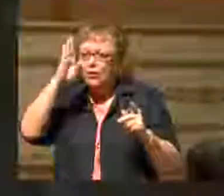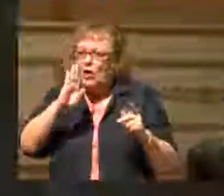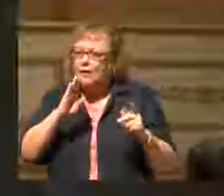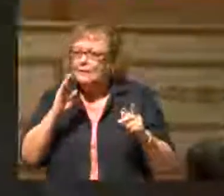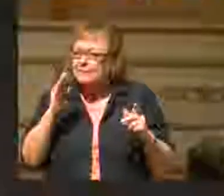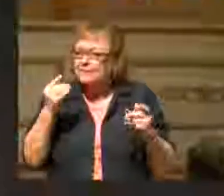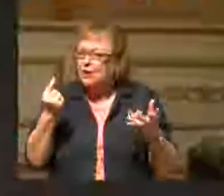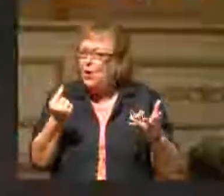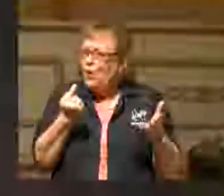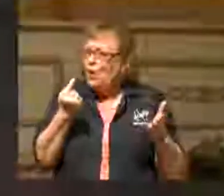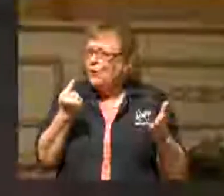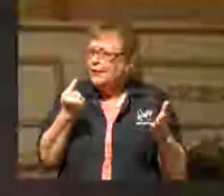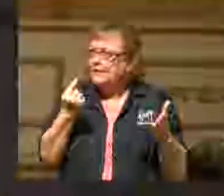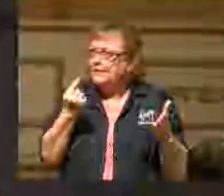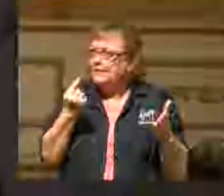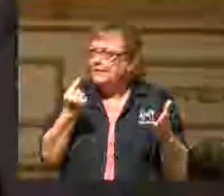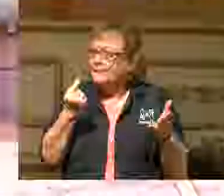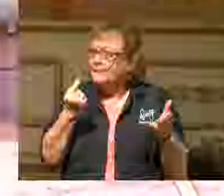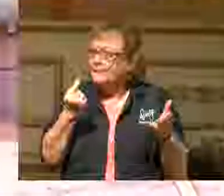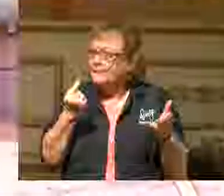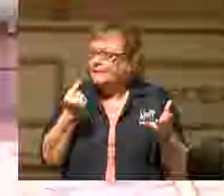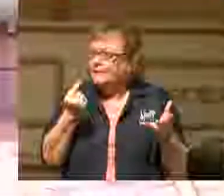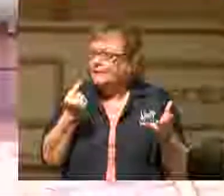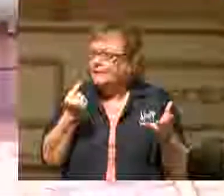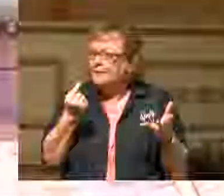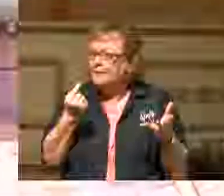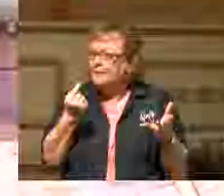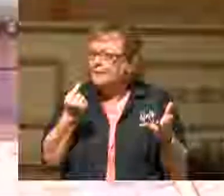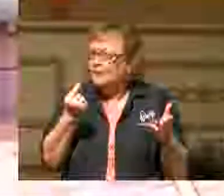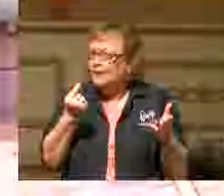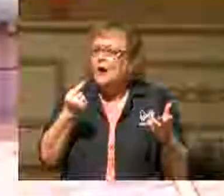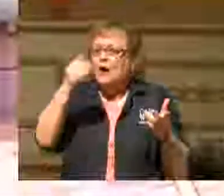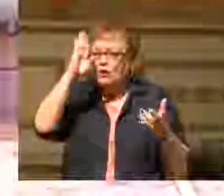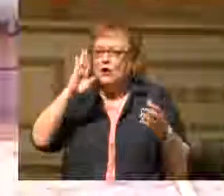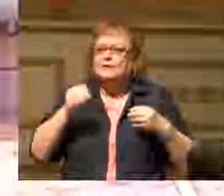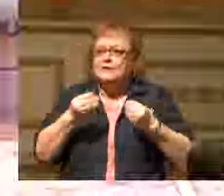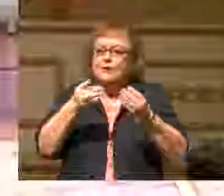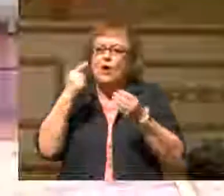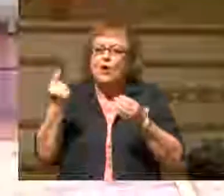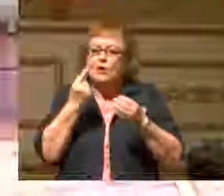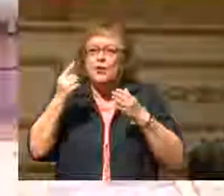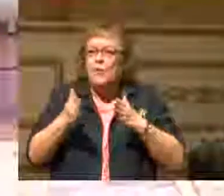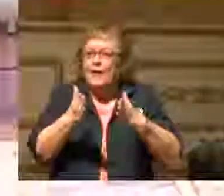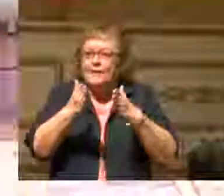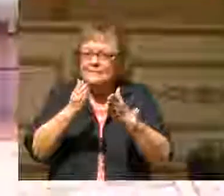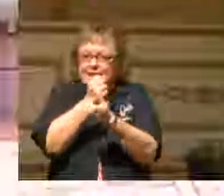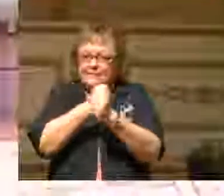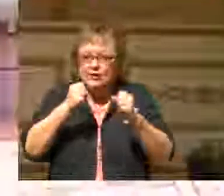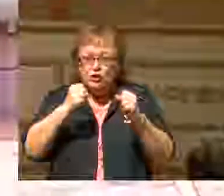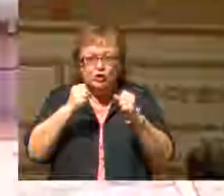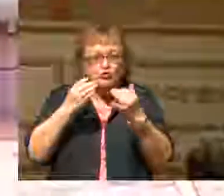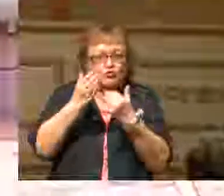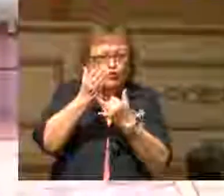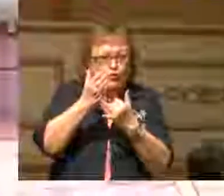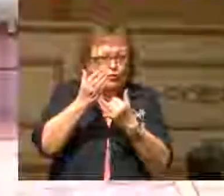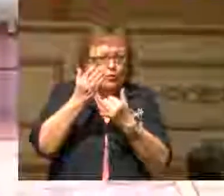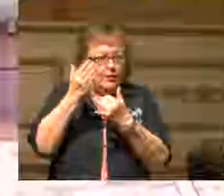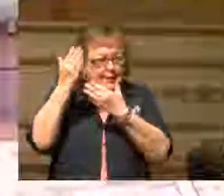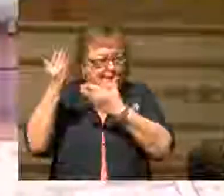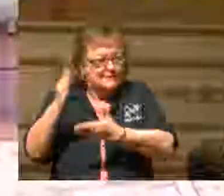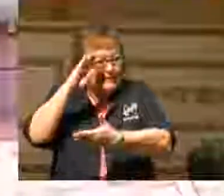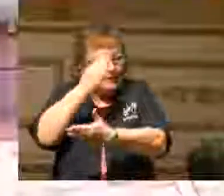provided the only way of salvation through his Son, Jesus Christ.